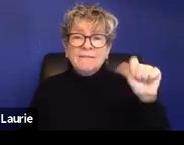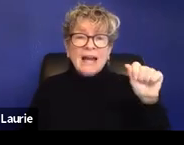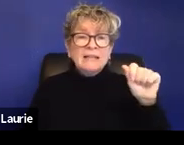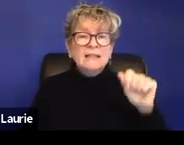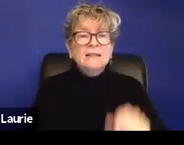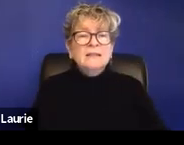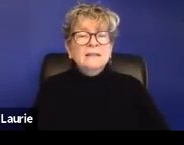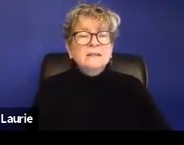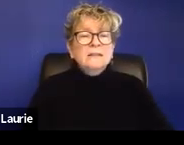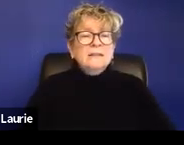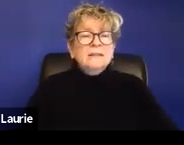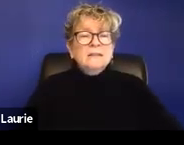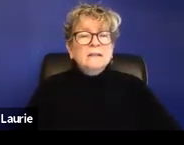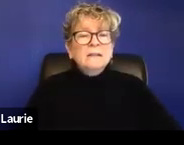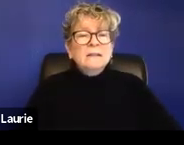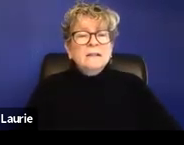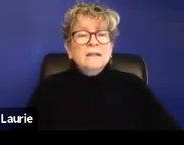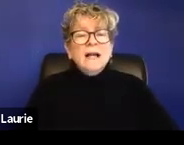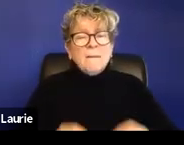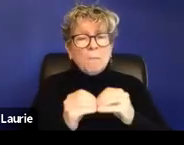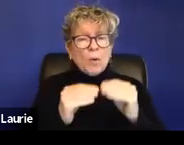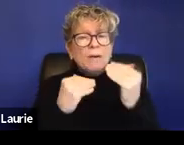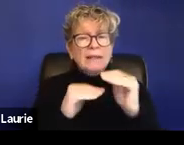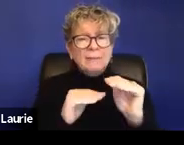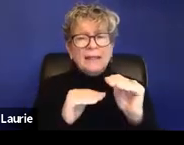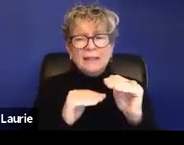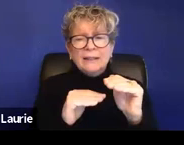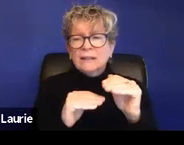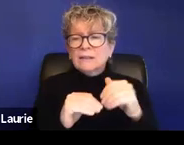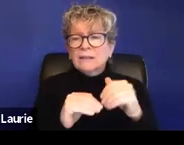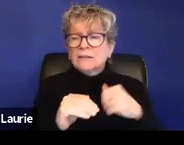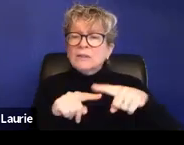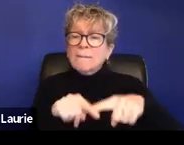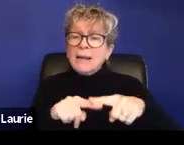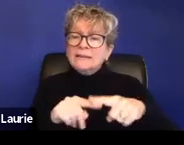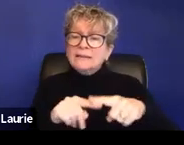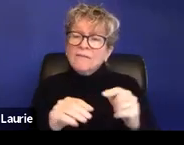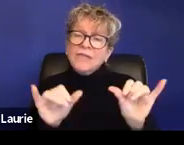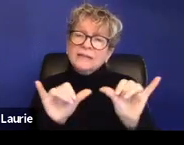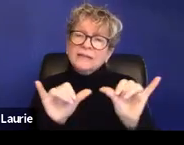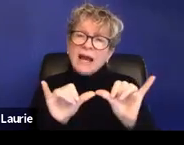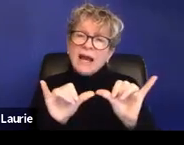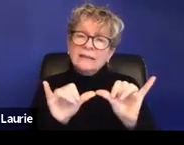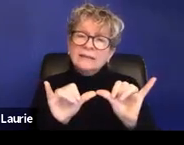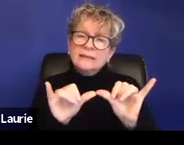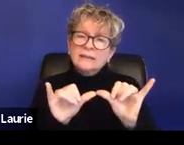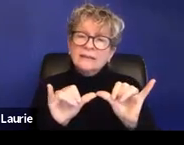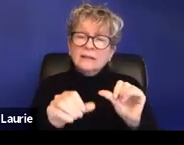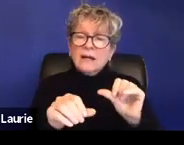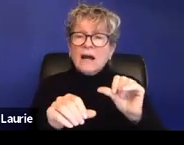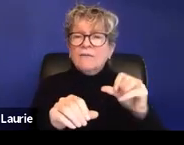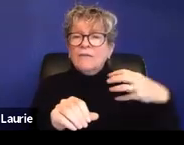unfortunately is a little more limiting. Um, so it depends on the size of the employer.